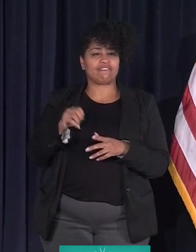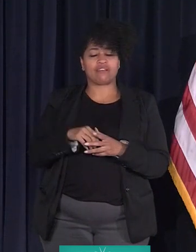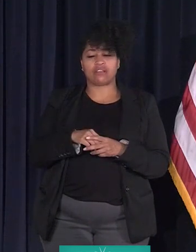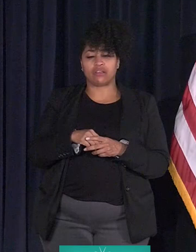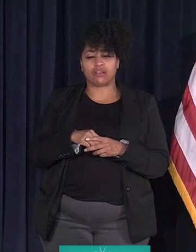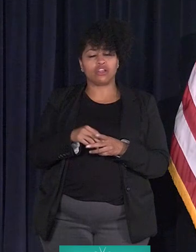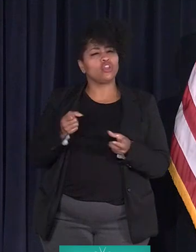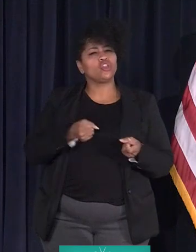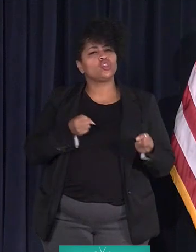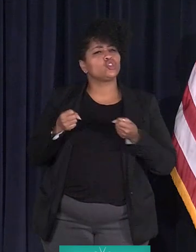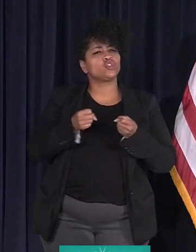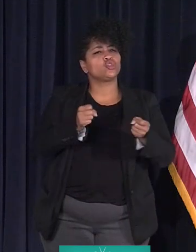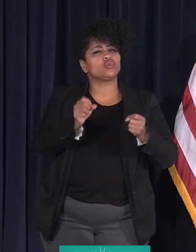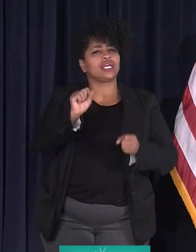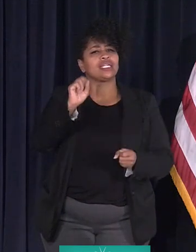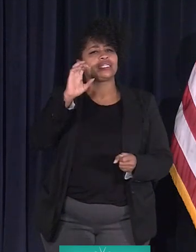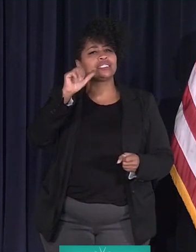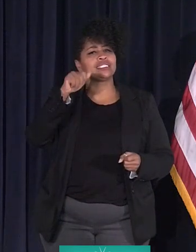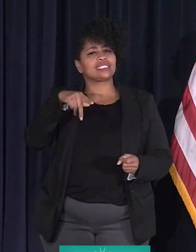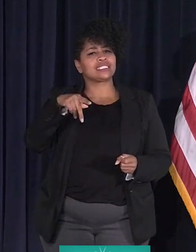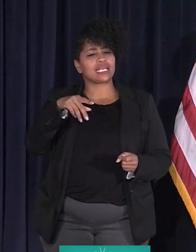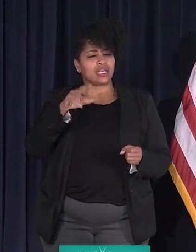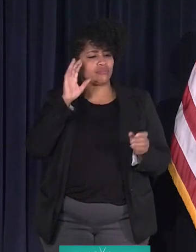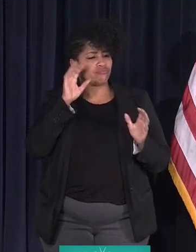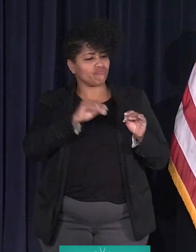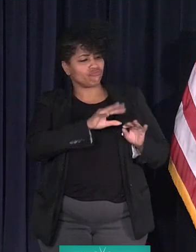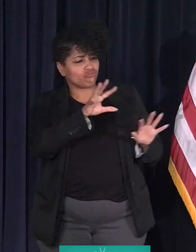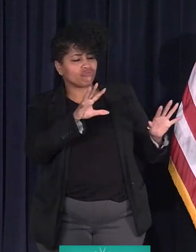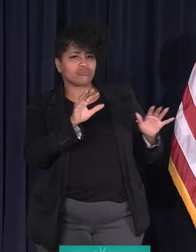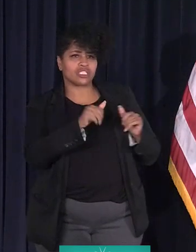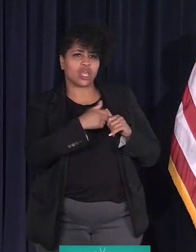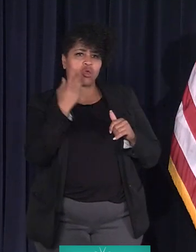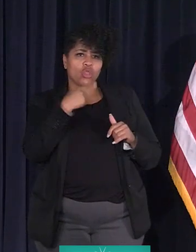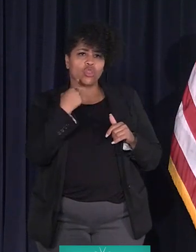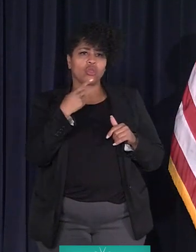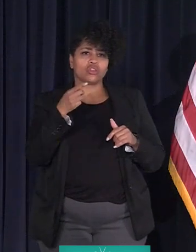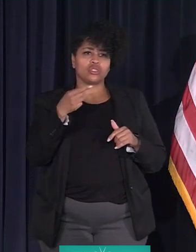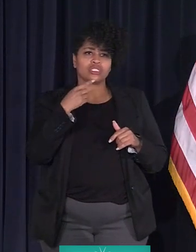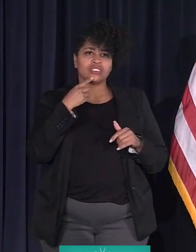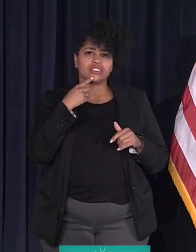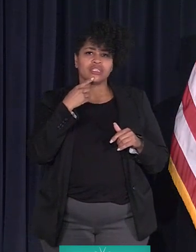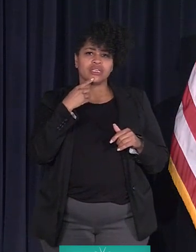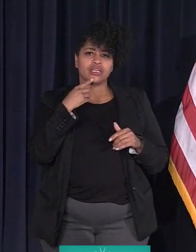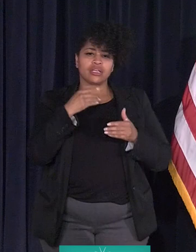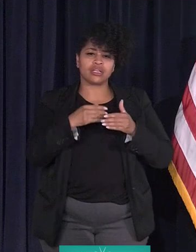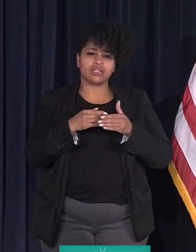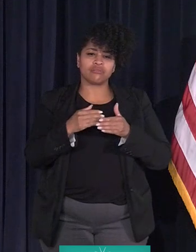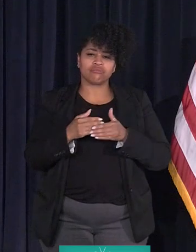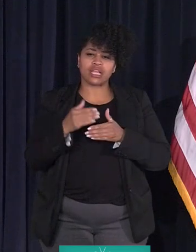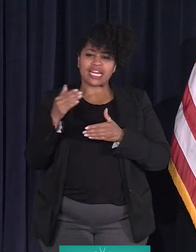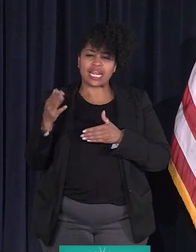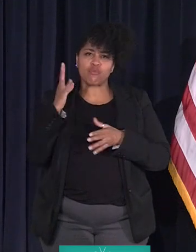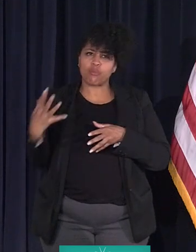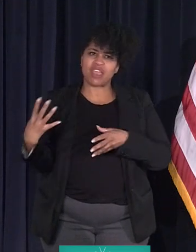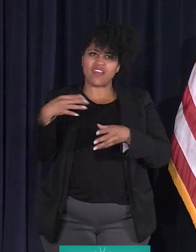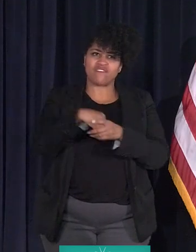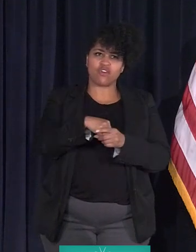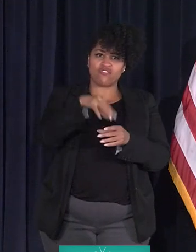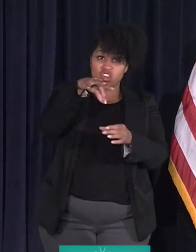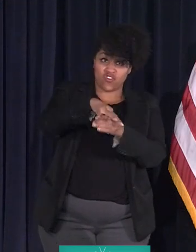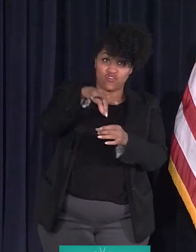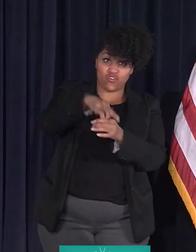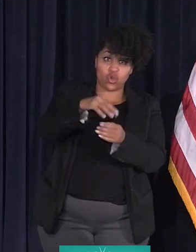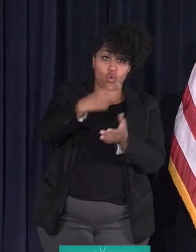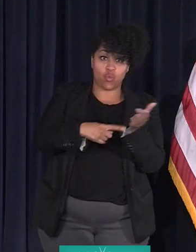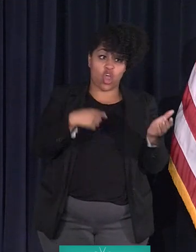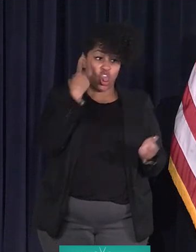The streetscape. Now, you said that people have a part that neighbors have a part in voting on